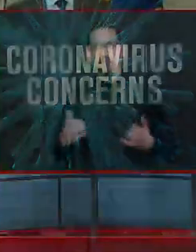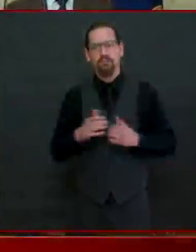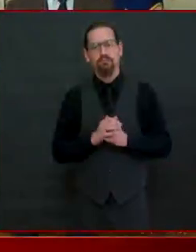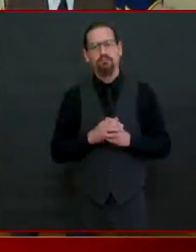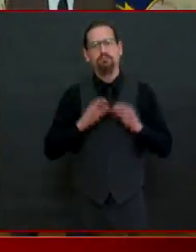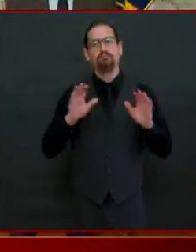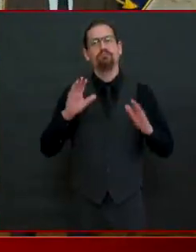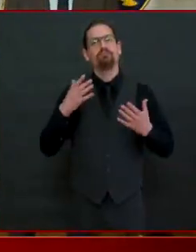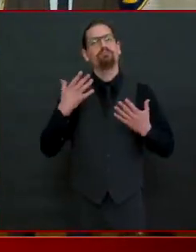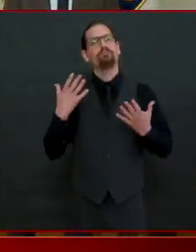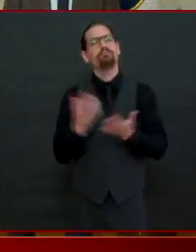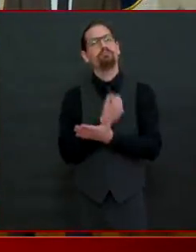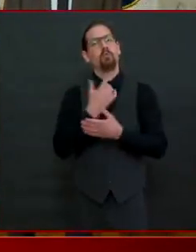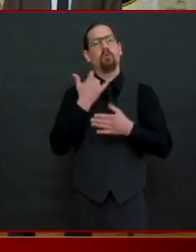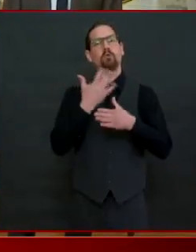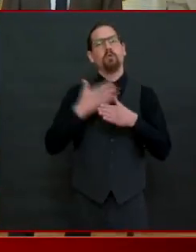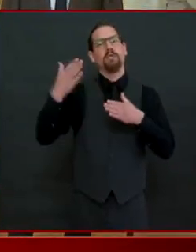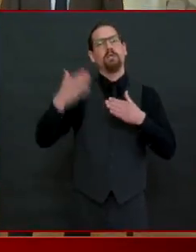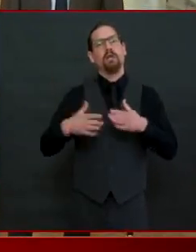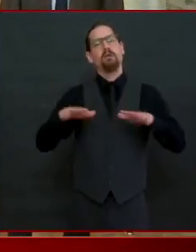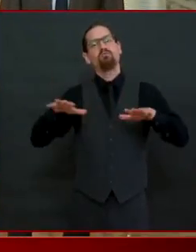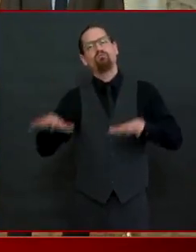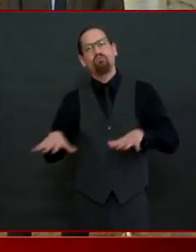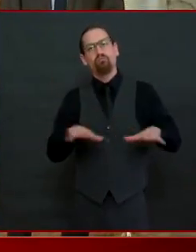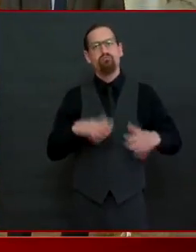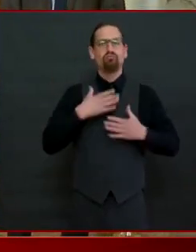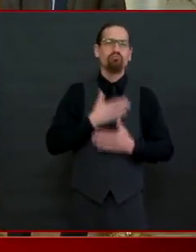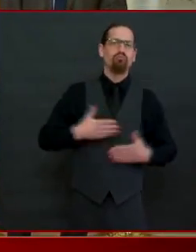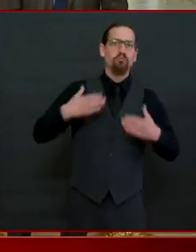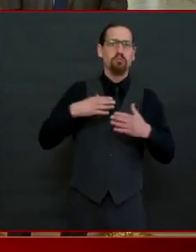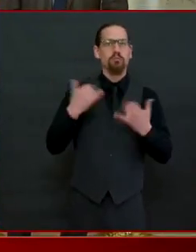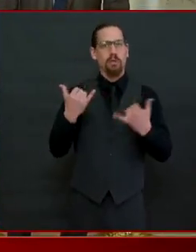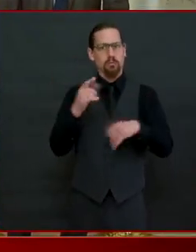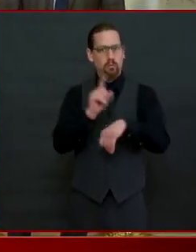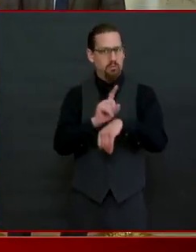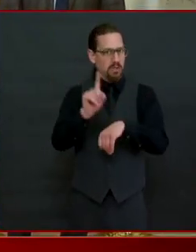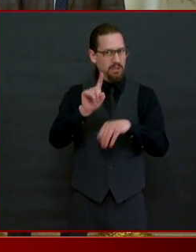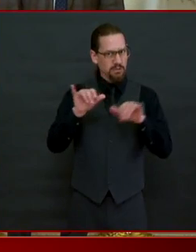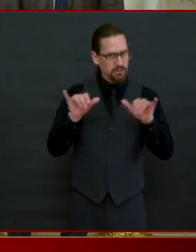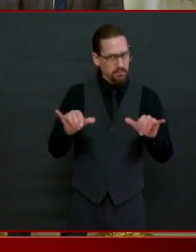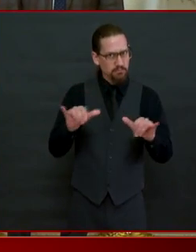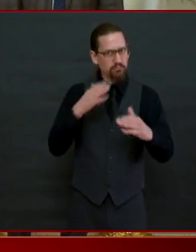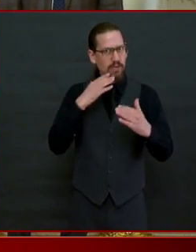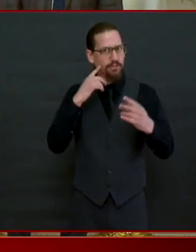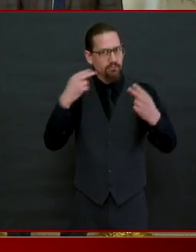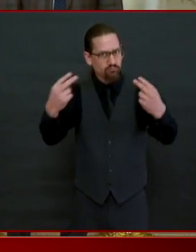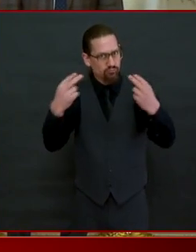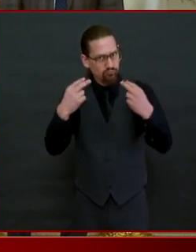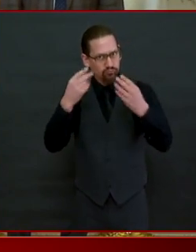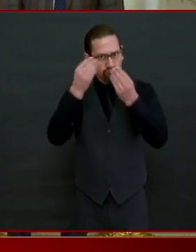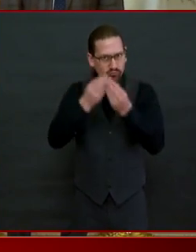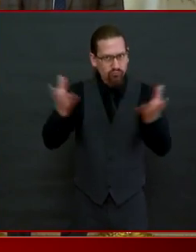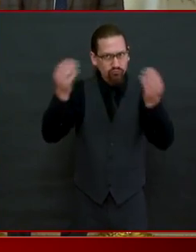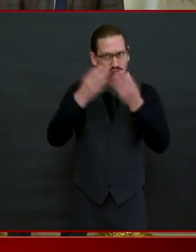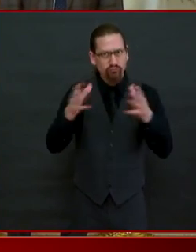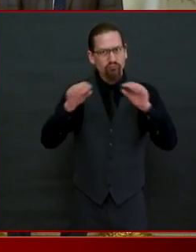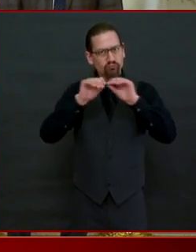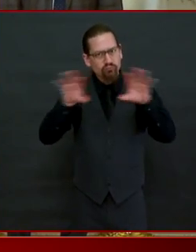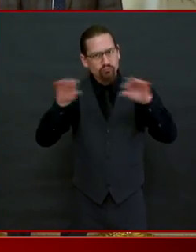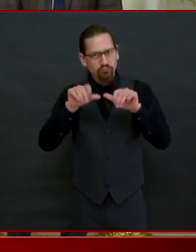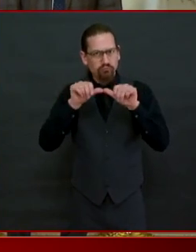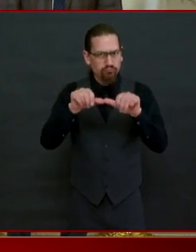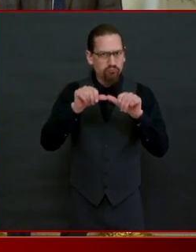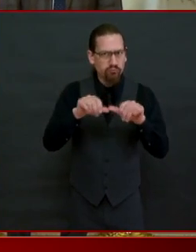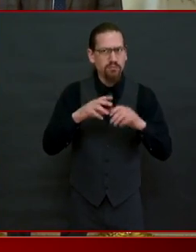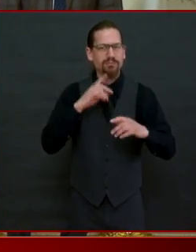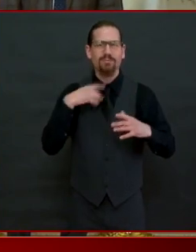today again at one o'clock i'd encourage you to try to watch this every day or watch it later in the day we